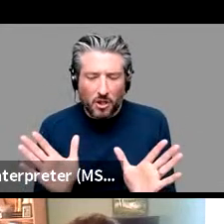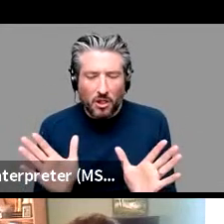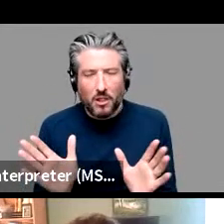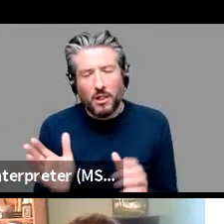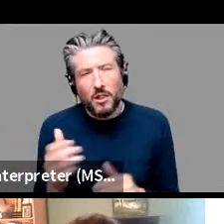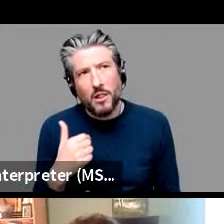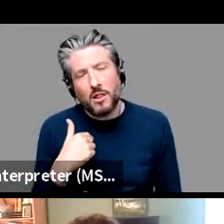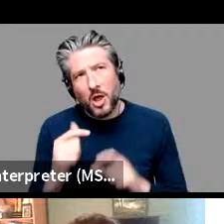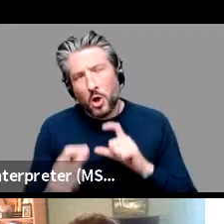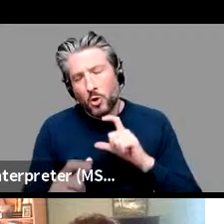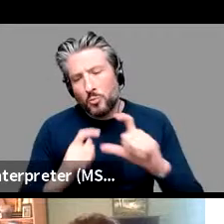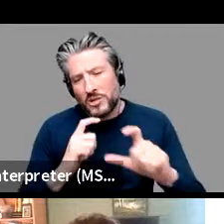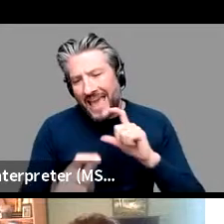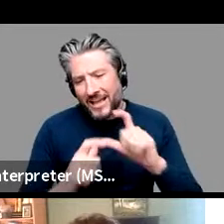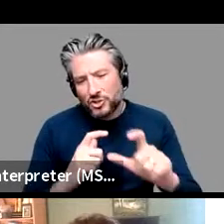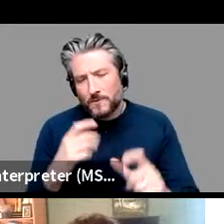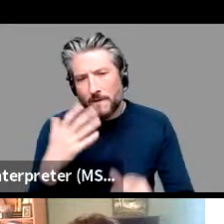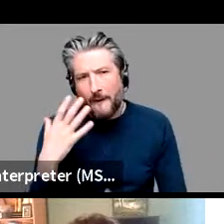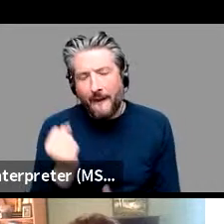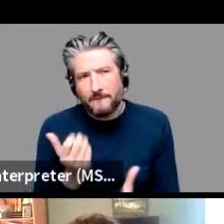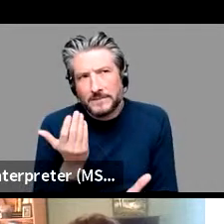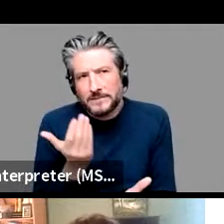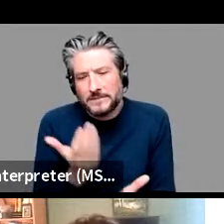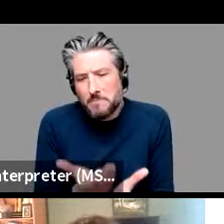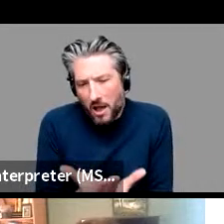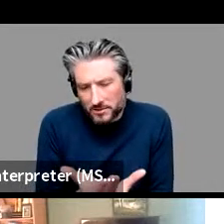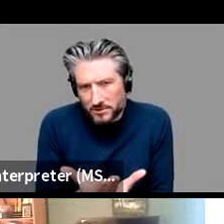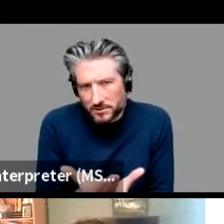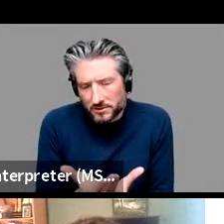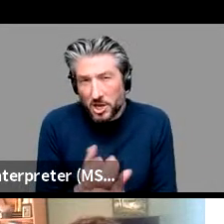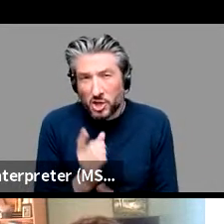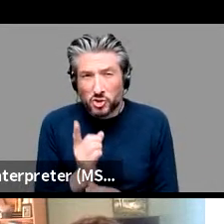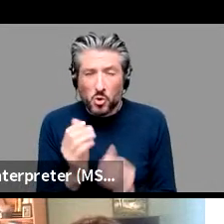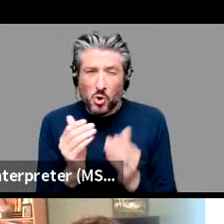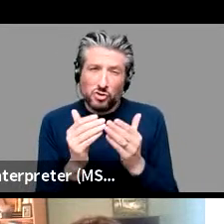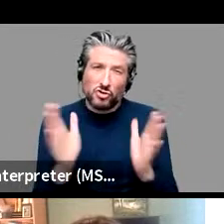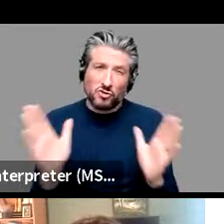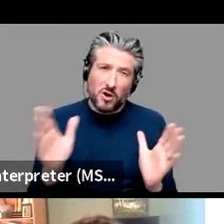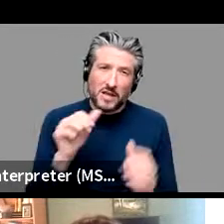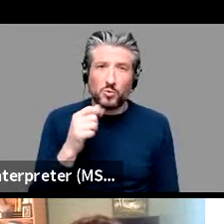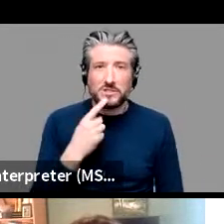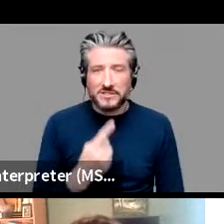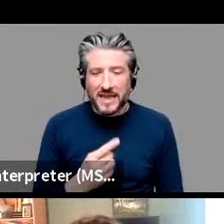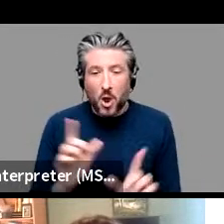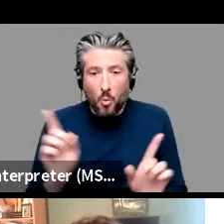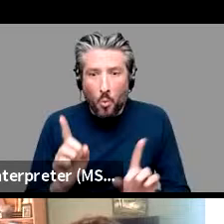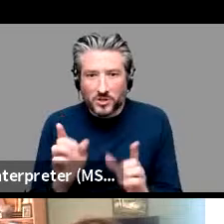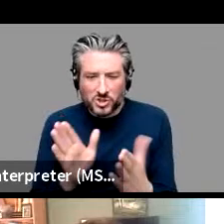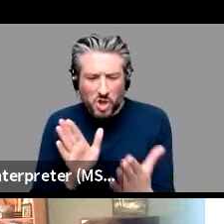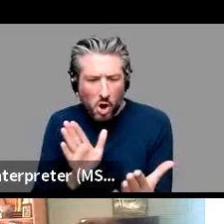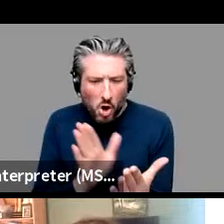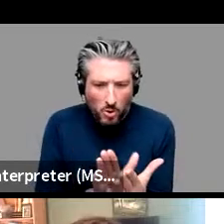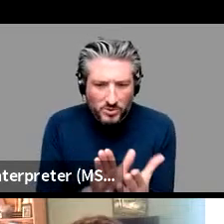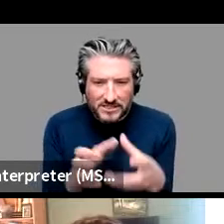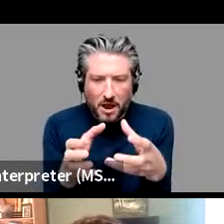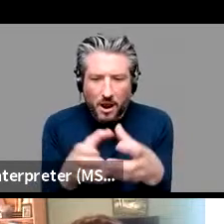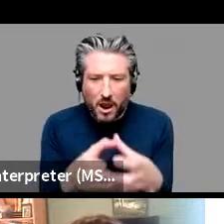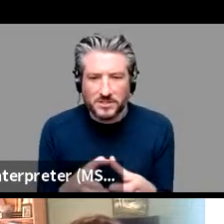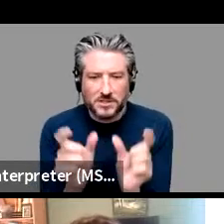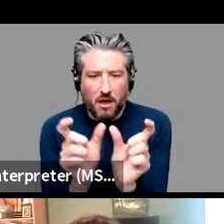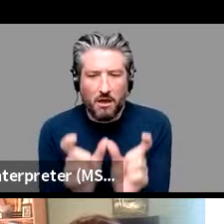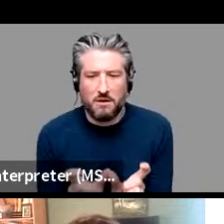generalization would be based on the closest cluster to expressing that the function that you intend